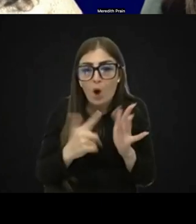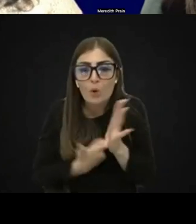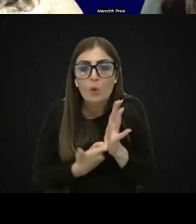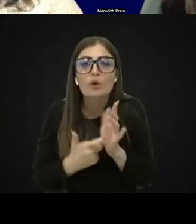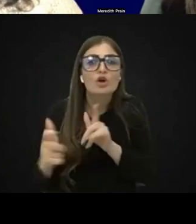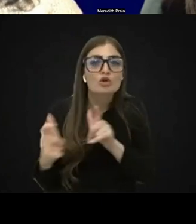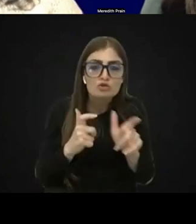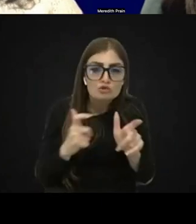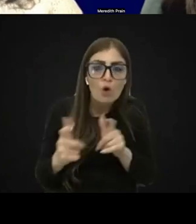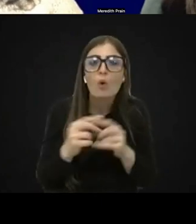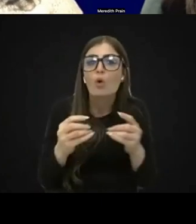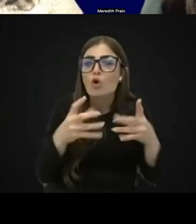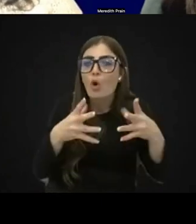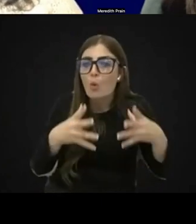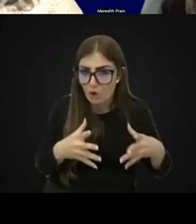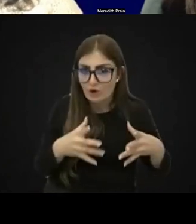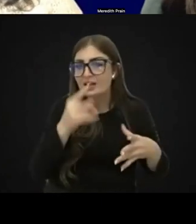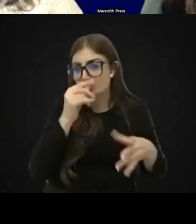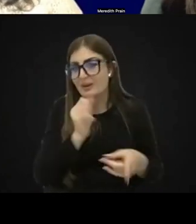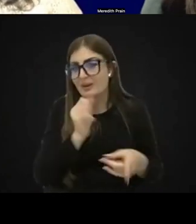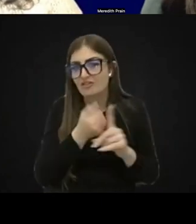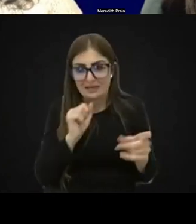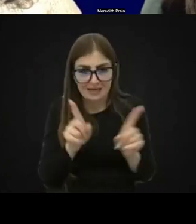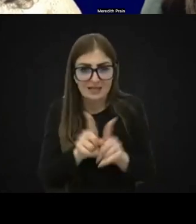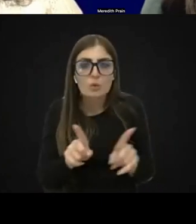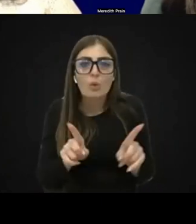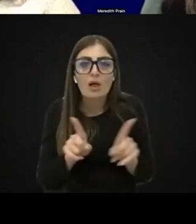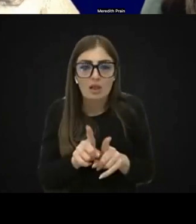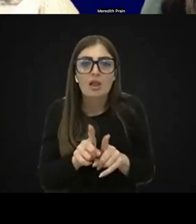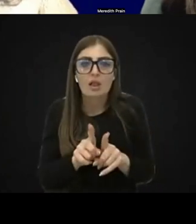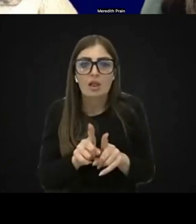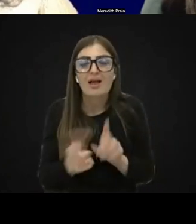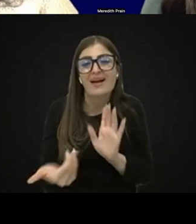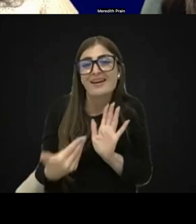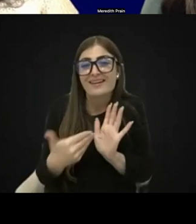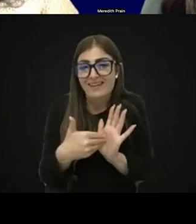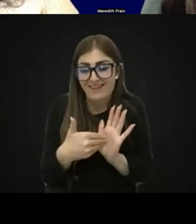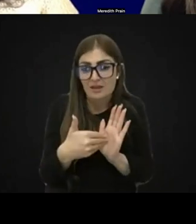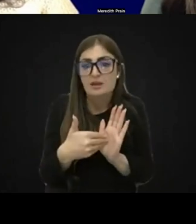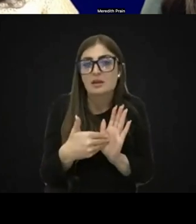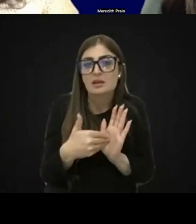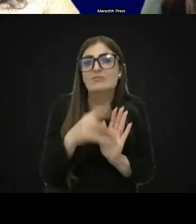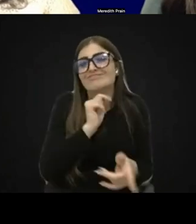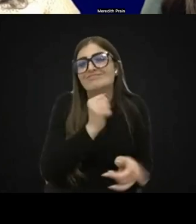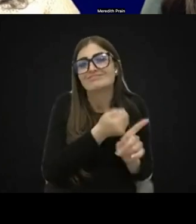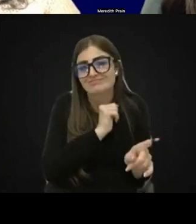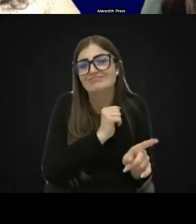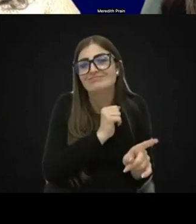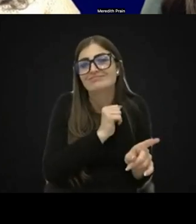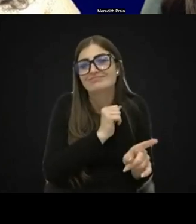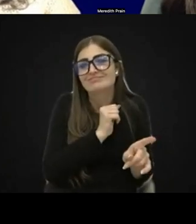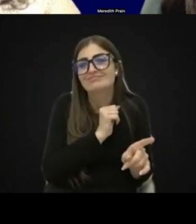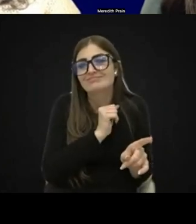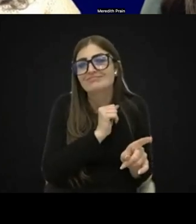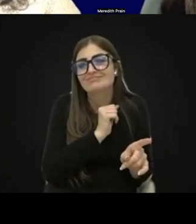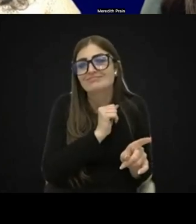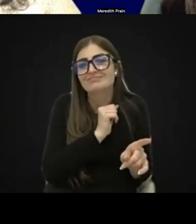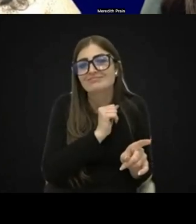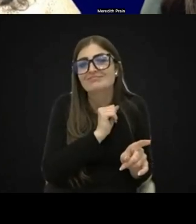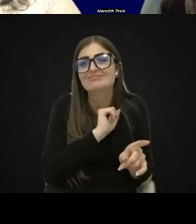coordination potentially being impacted. And then again, that secondarily impacts the